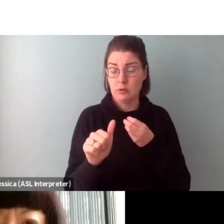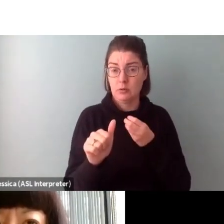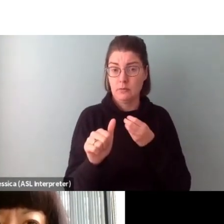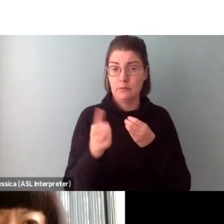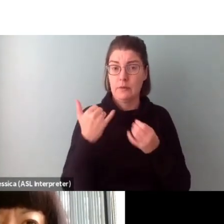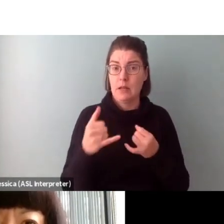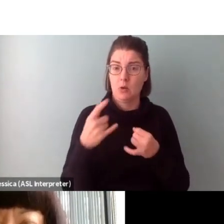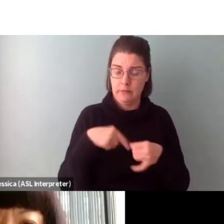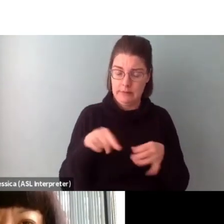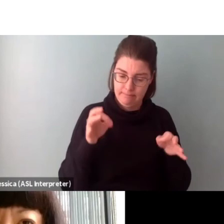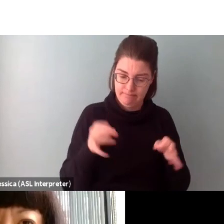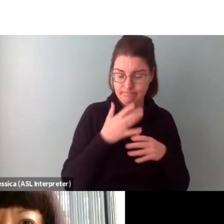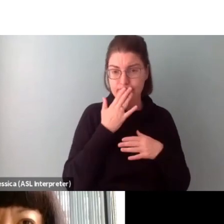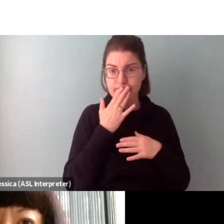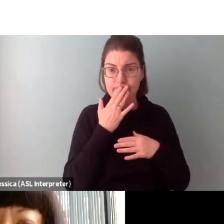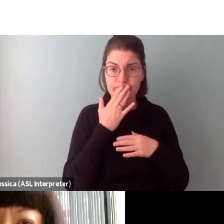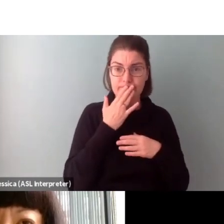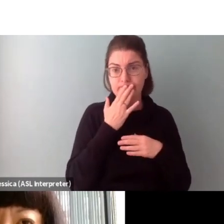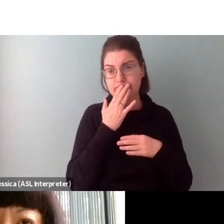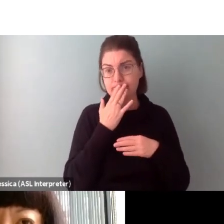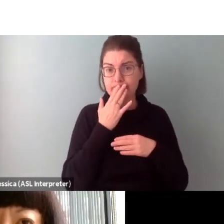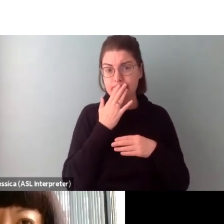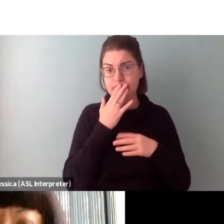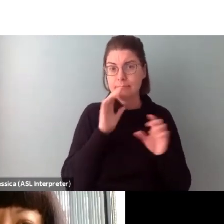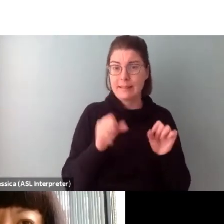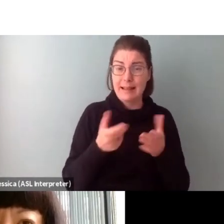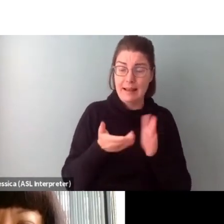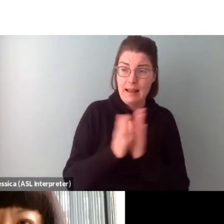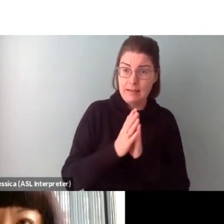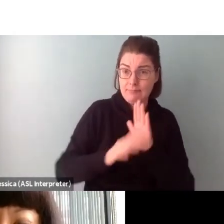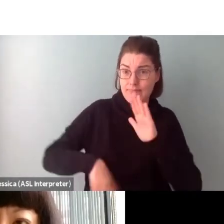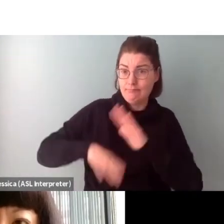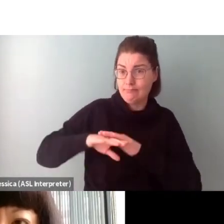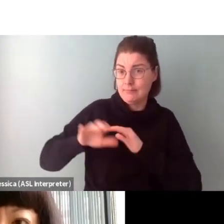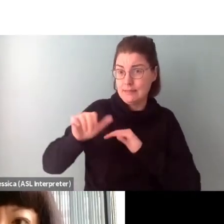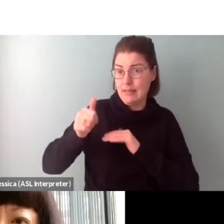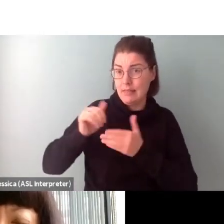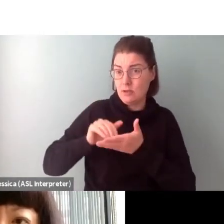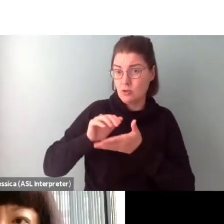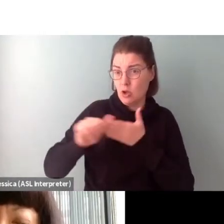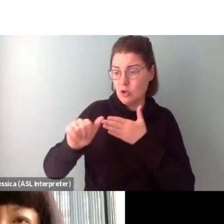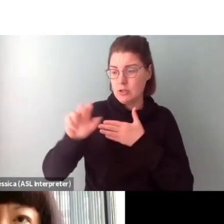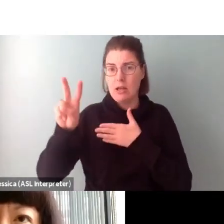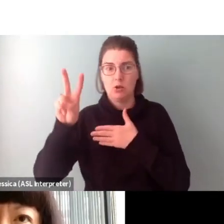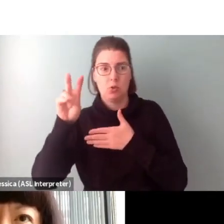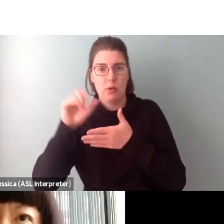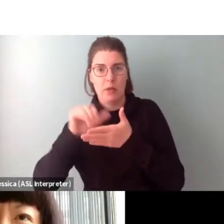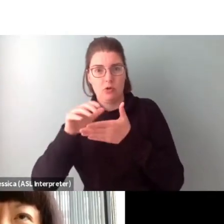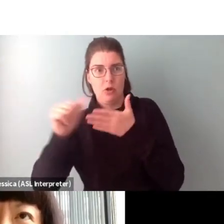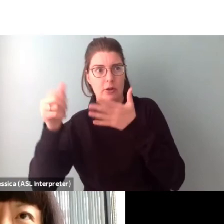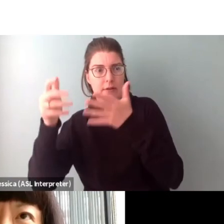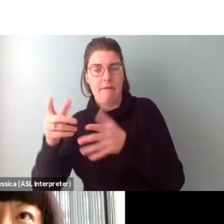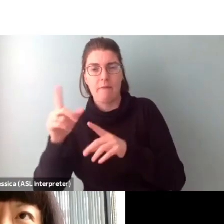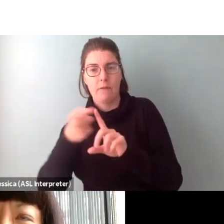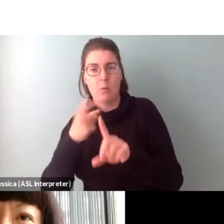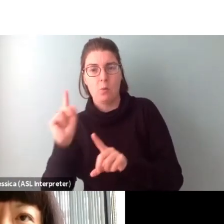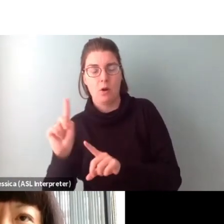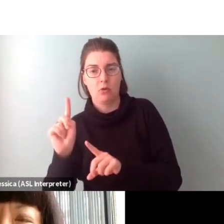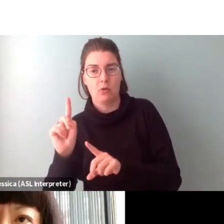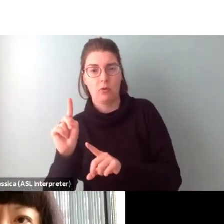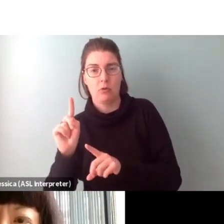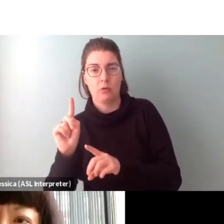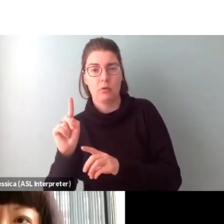make a decision, because you know that you can ask for $10,000, where's the extra two grand coming from? Is that coming? Are you going to put